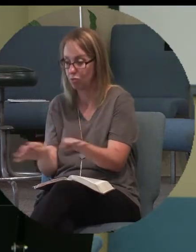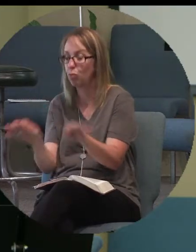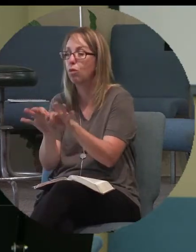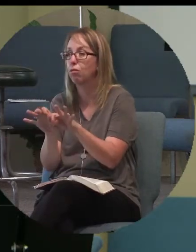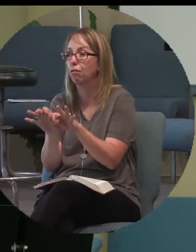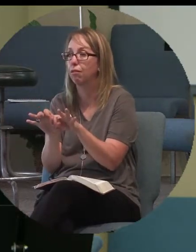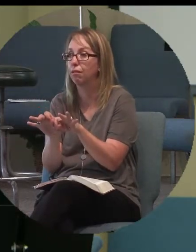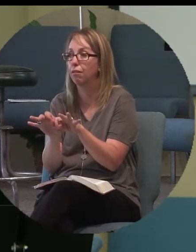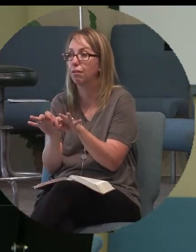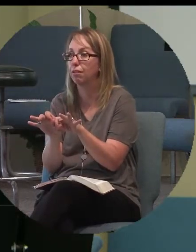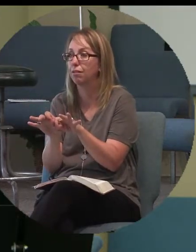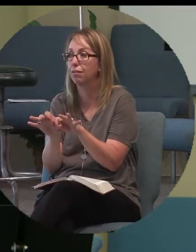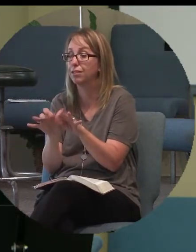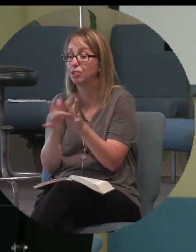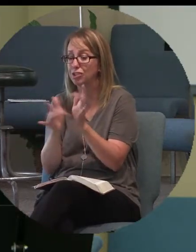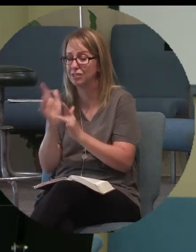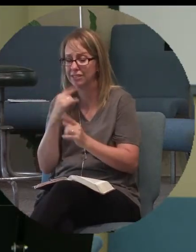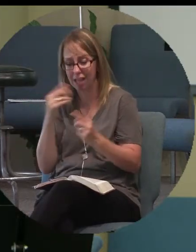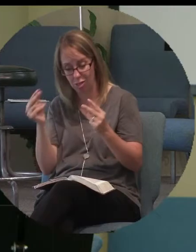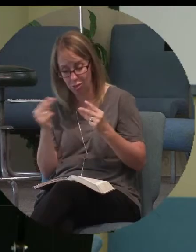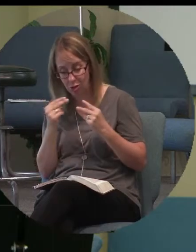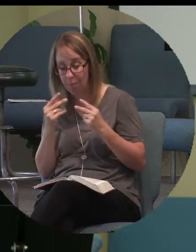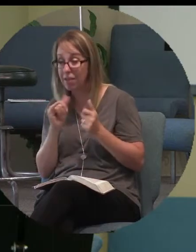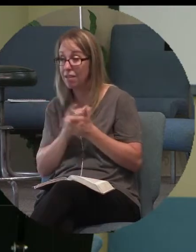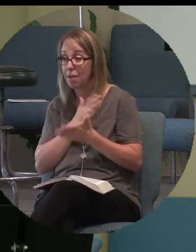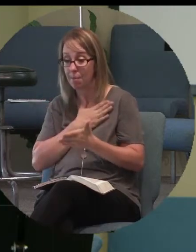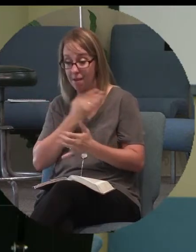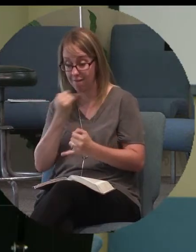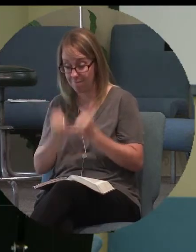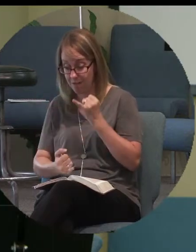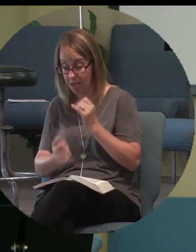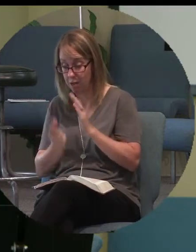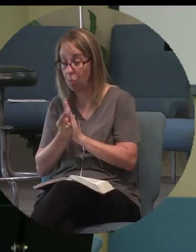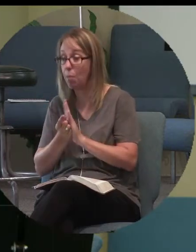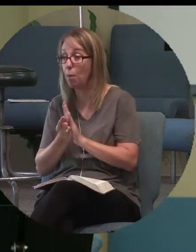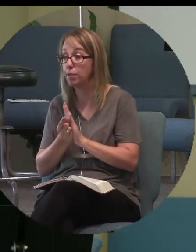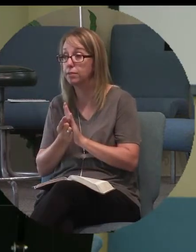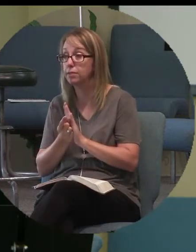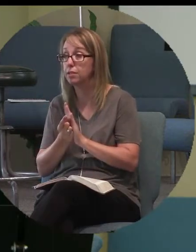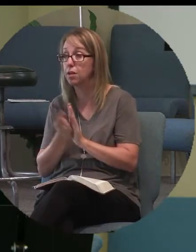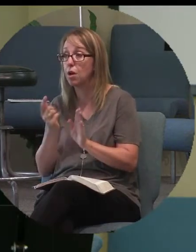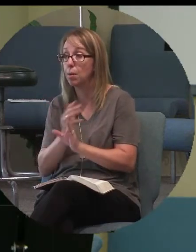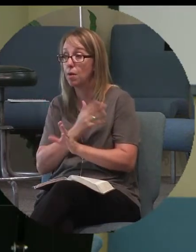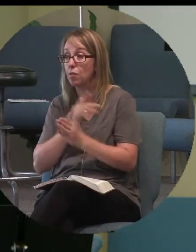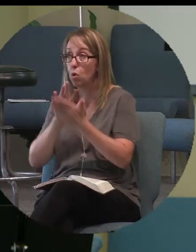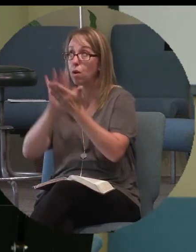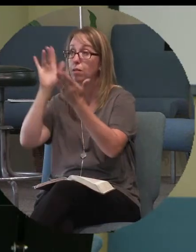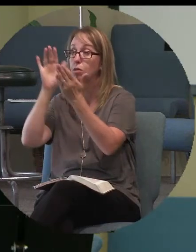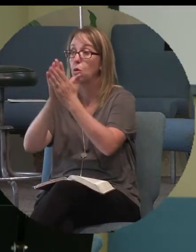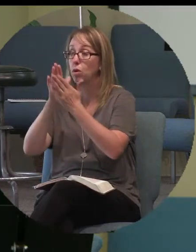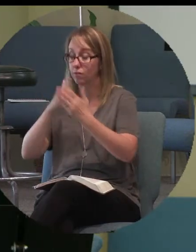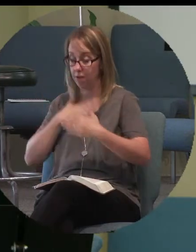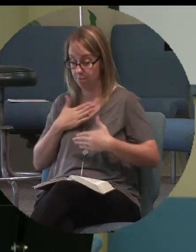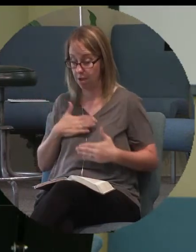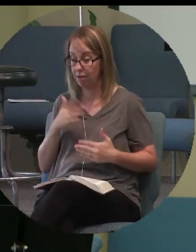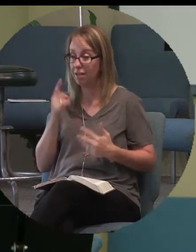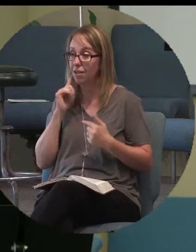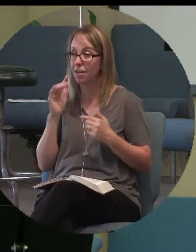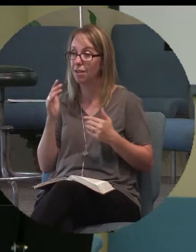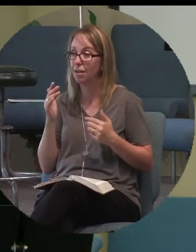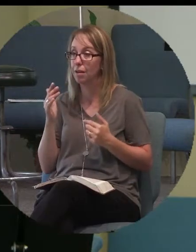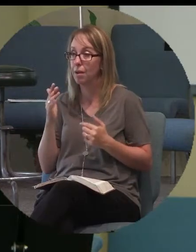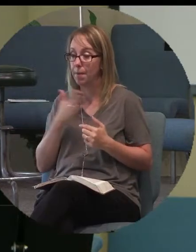Just look at me, Jesus says, in my final earthly moments before my glorified body, I put